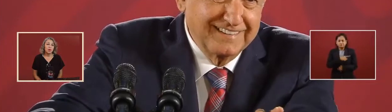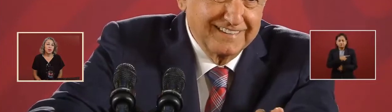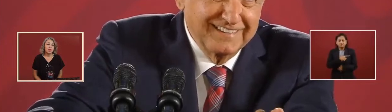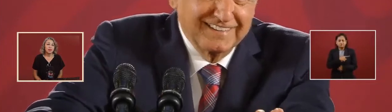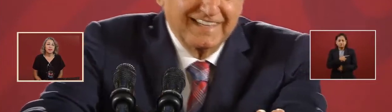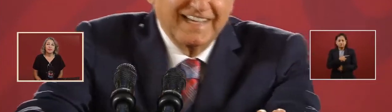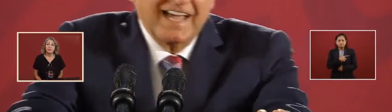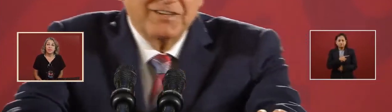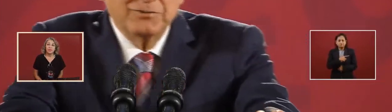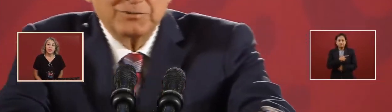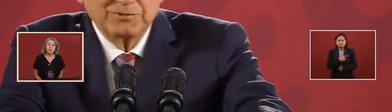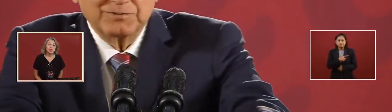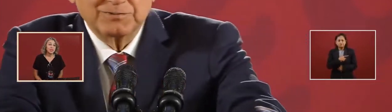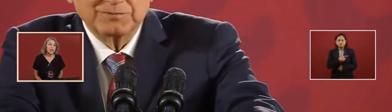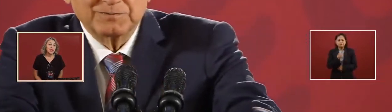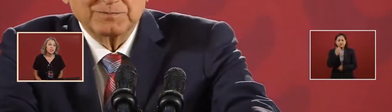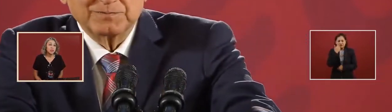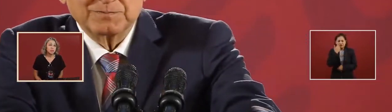lie to us more?